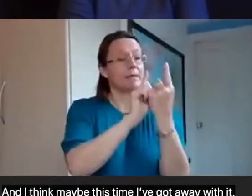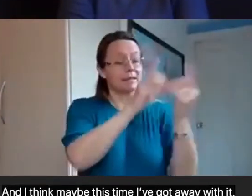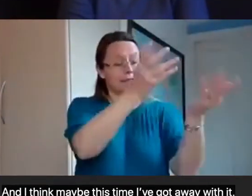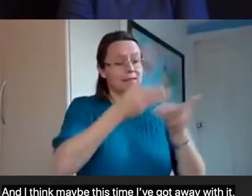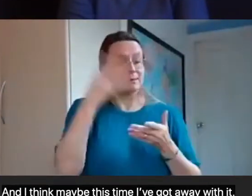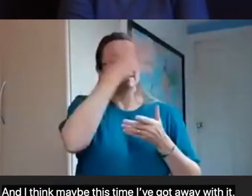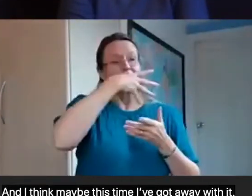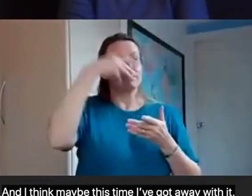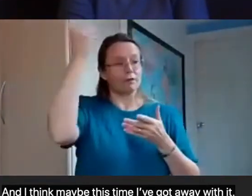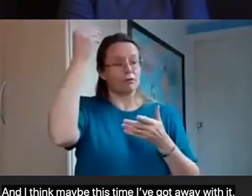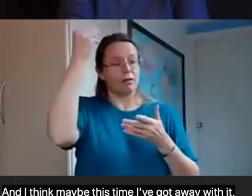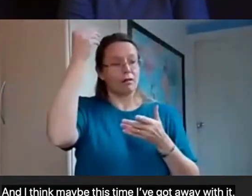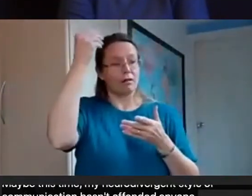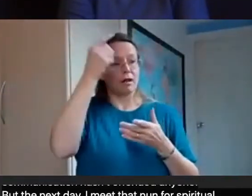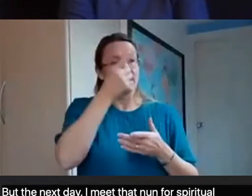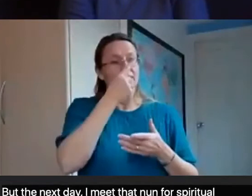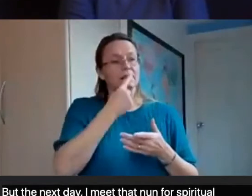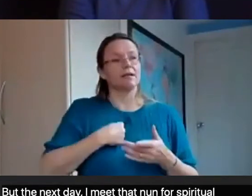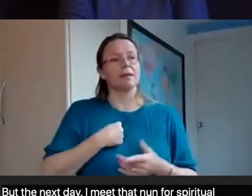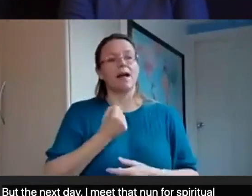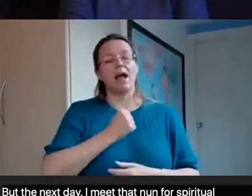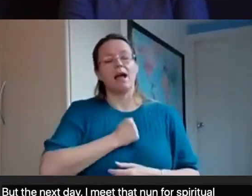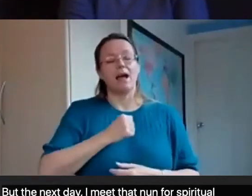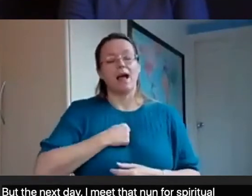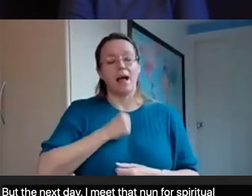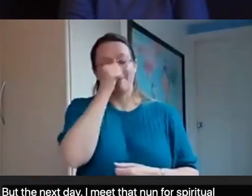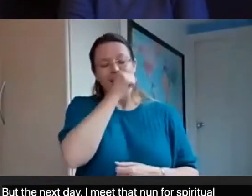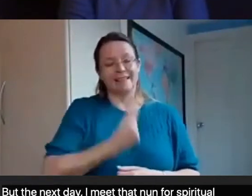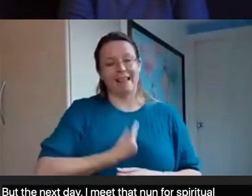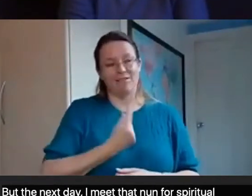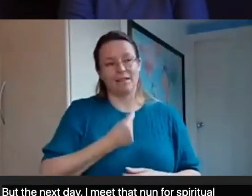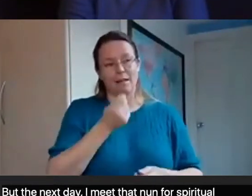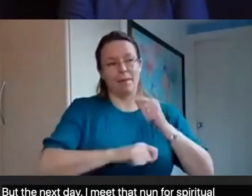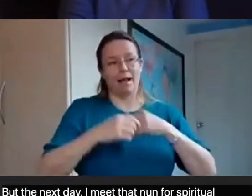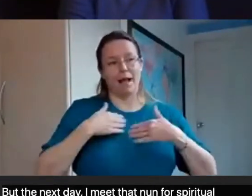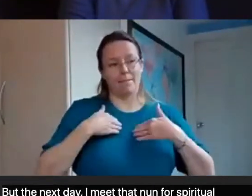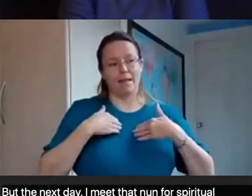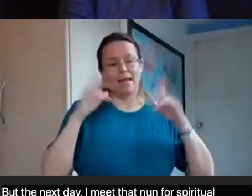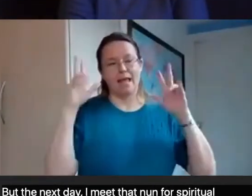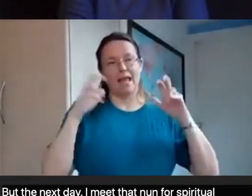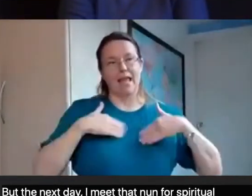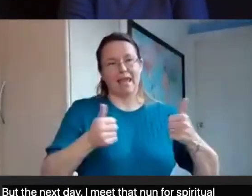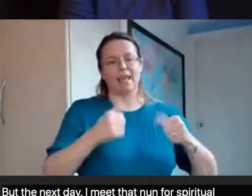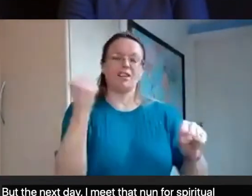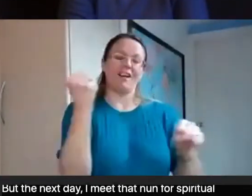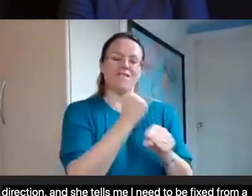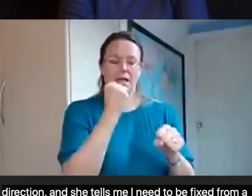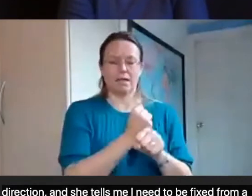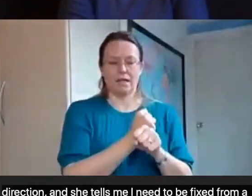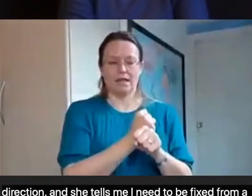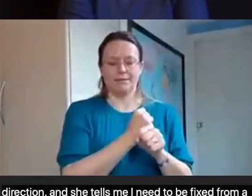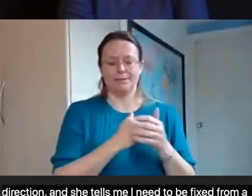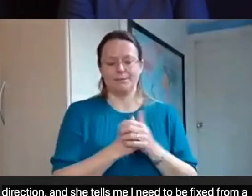tells me I need to be fixed from a sin of selfishness. Actually, I think she said healed, but I heard fixed. Because I'm pretty sure she